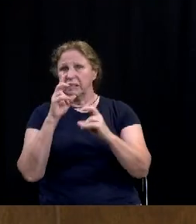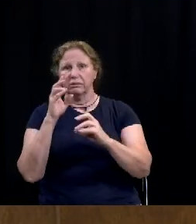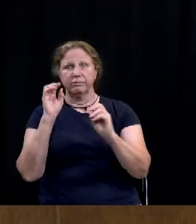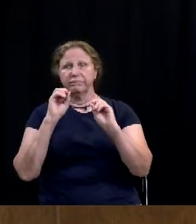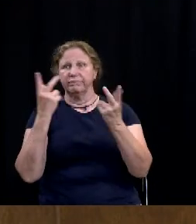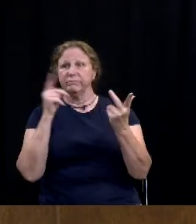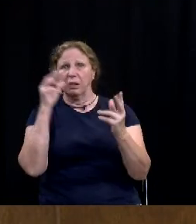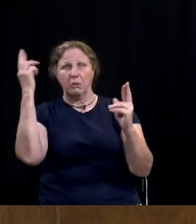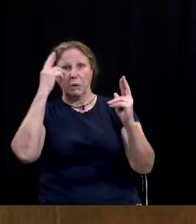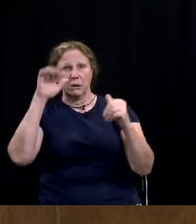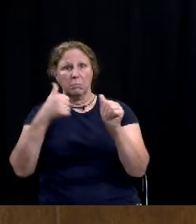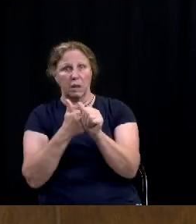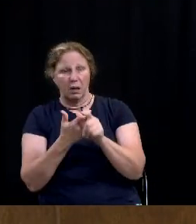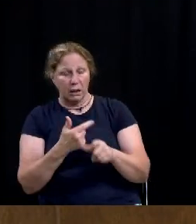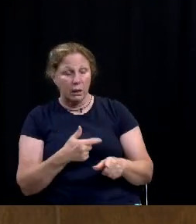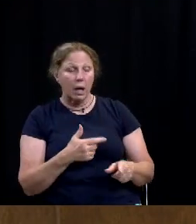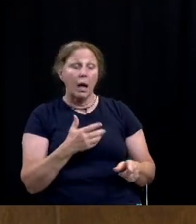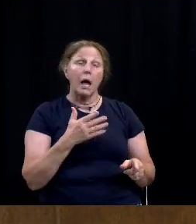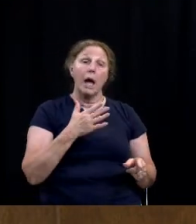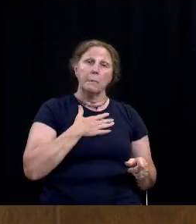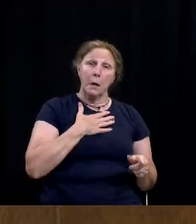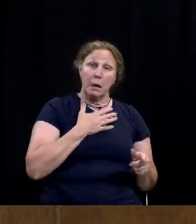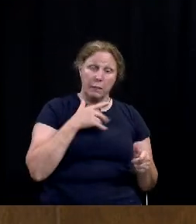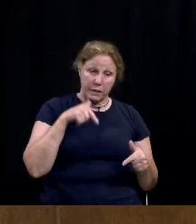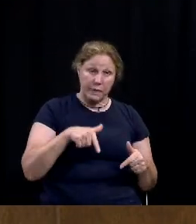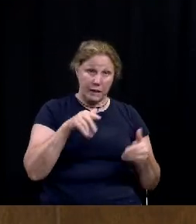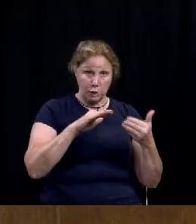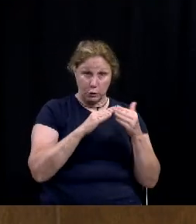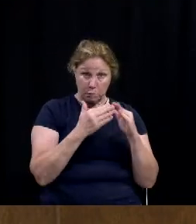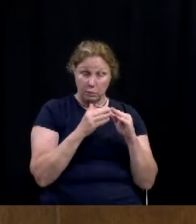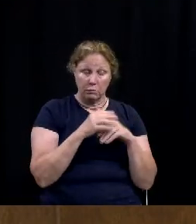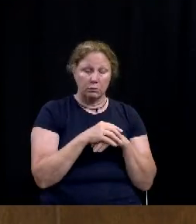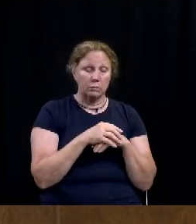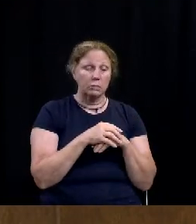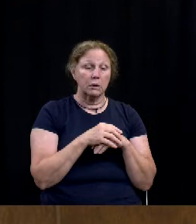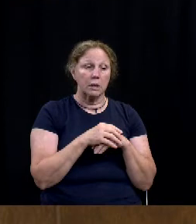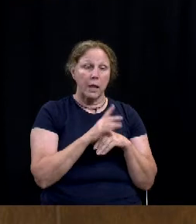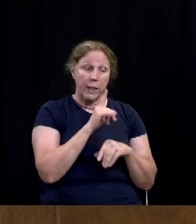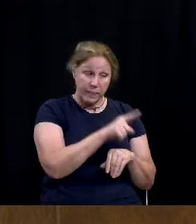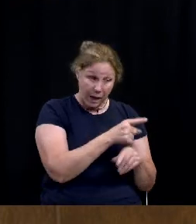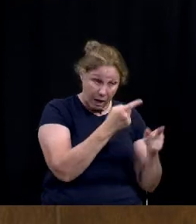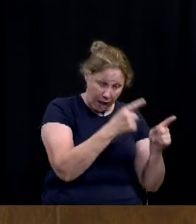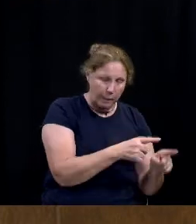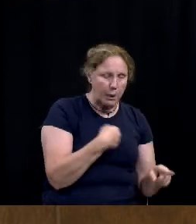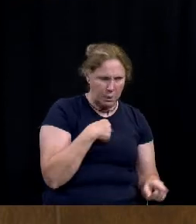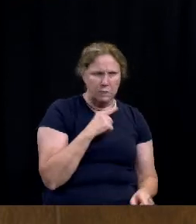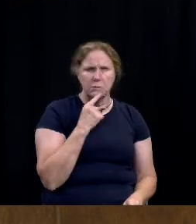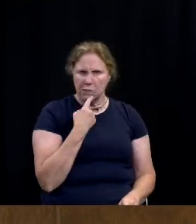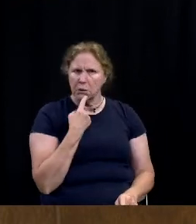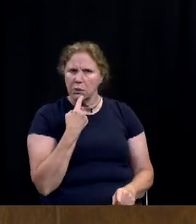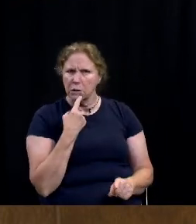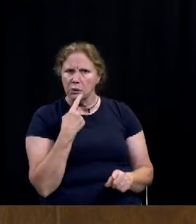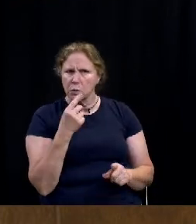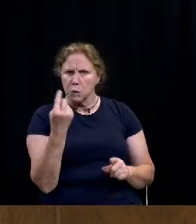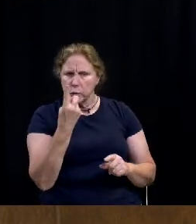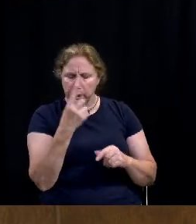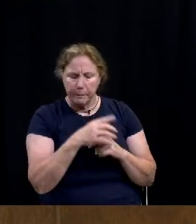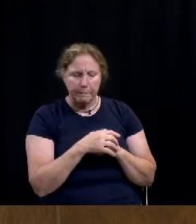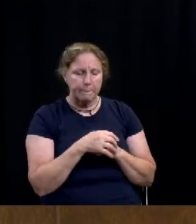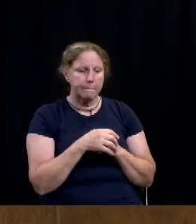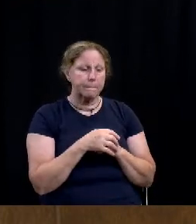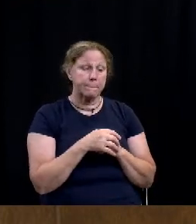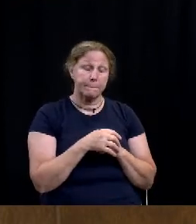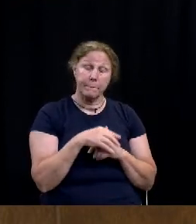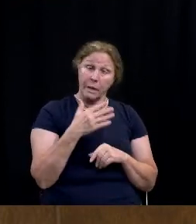i am grateful that we live in a community where we take this seriously i'm grateful that we